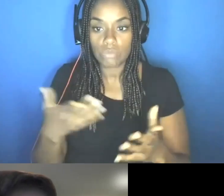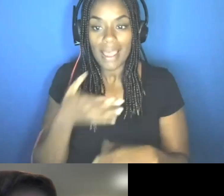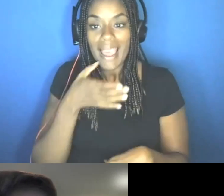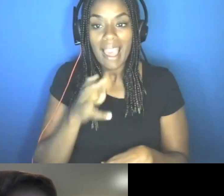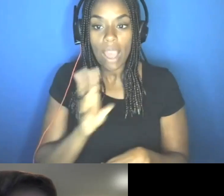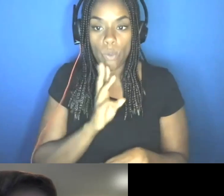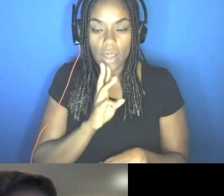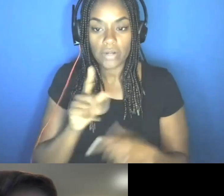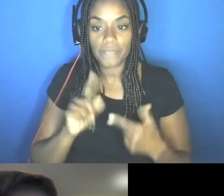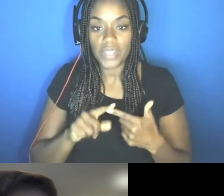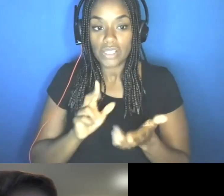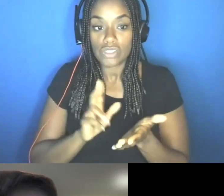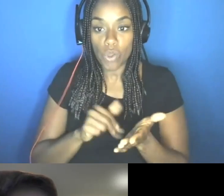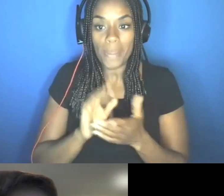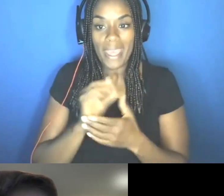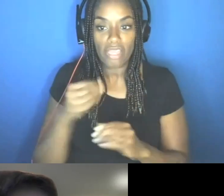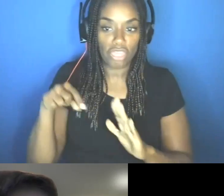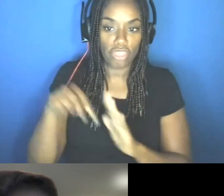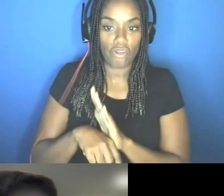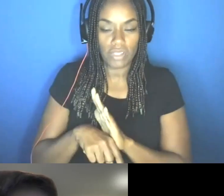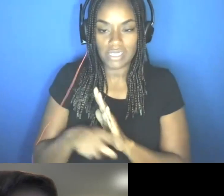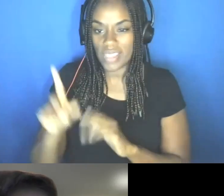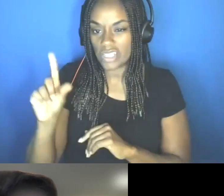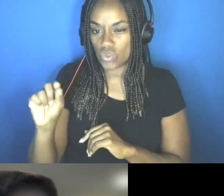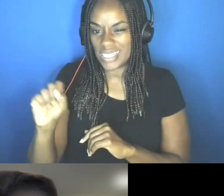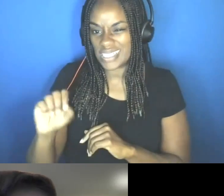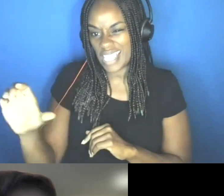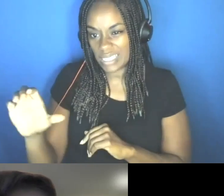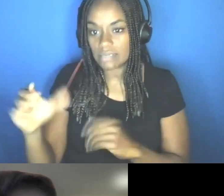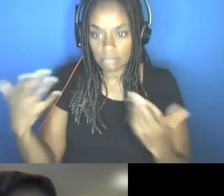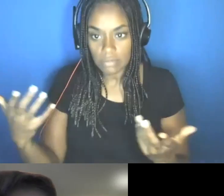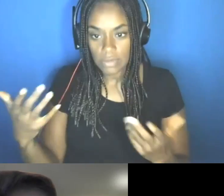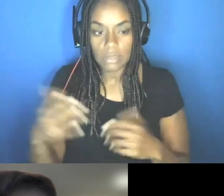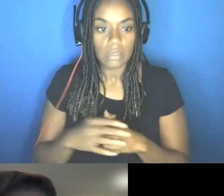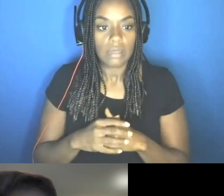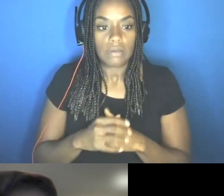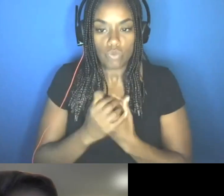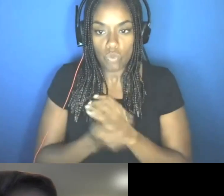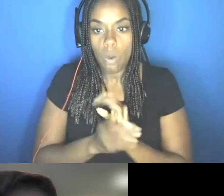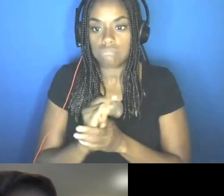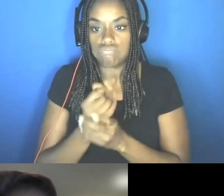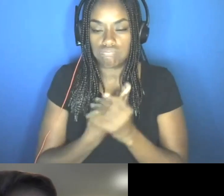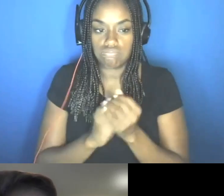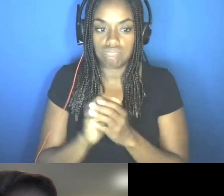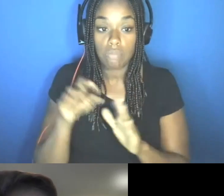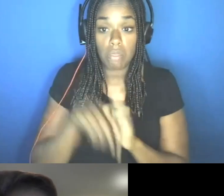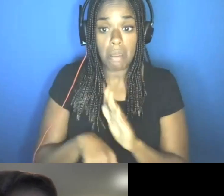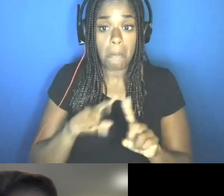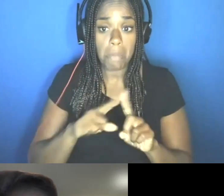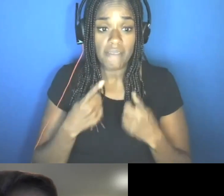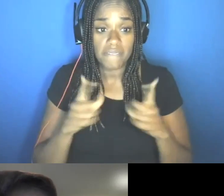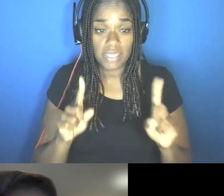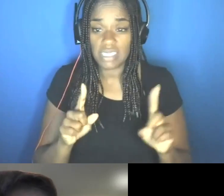want to use a soap and you want to do it thoroughly. So the 20 second, uh, the 20 second was you want to wash your hands thoroughly, but they are effective and you don't need an